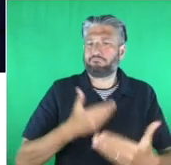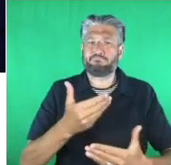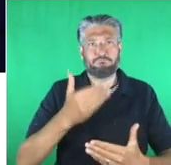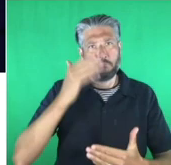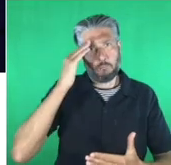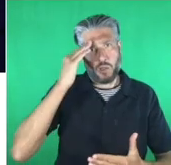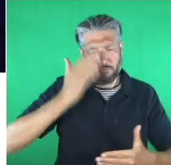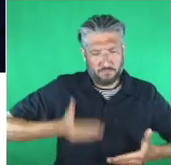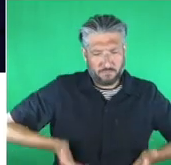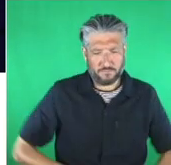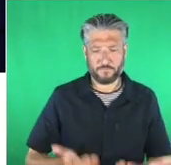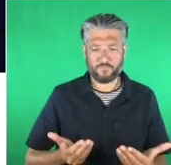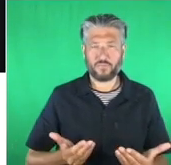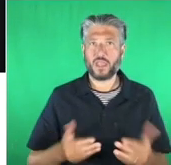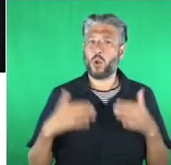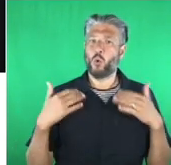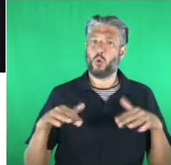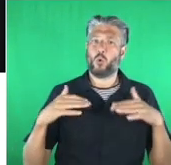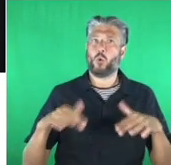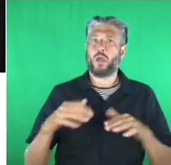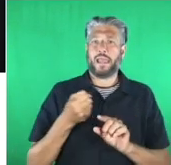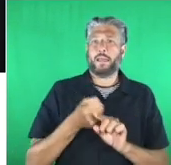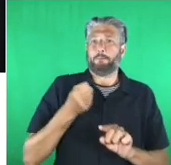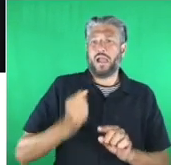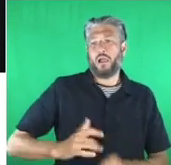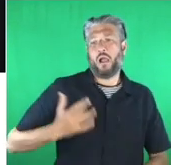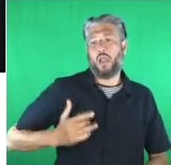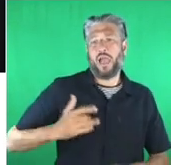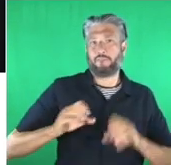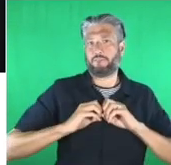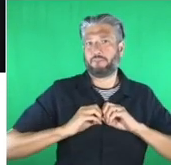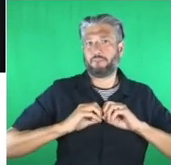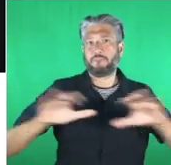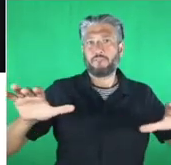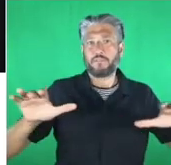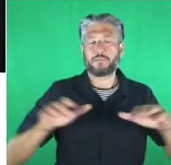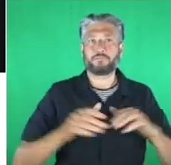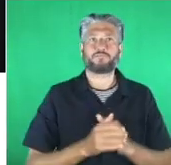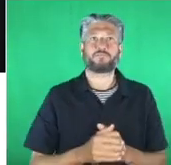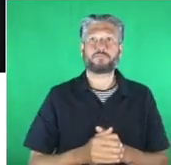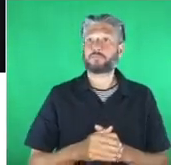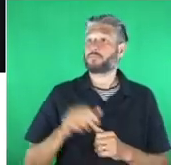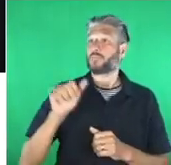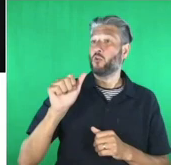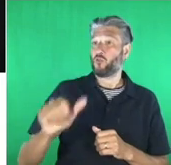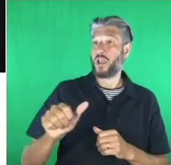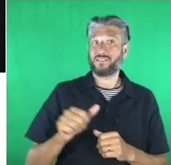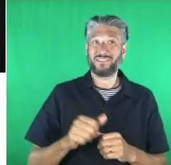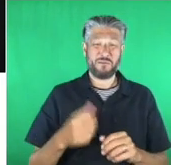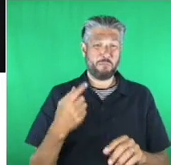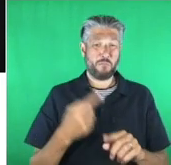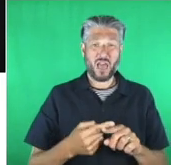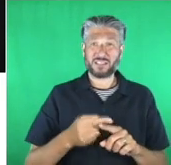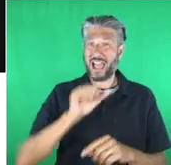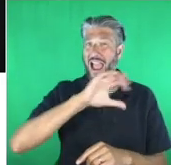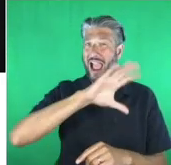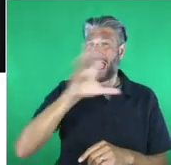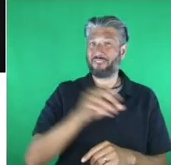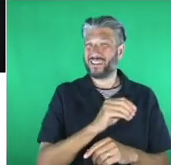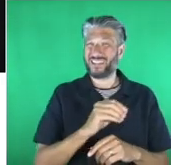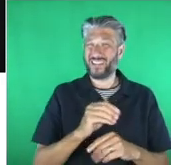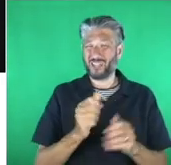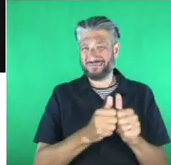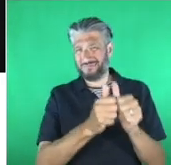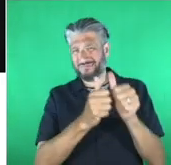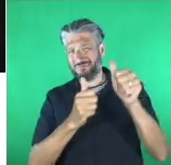impact on a massive number of lives yes of course and the size of the continent of africa means that it can reach even more people so that